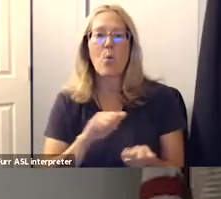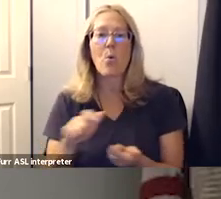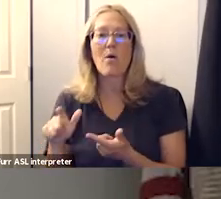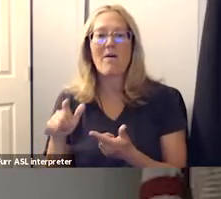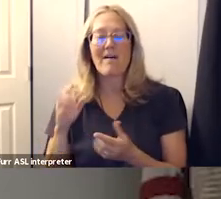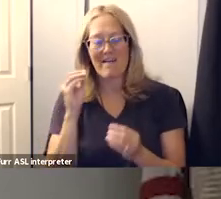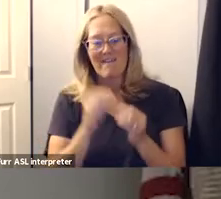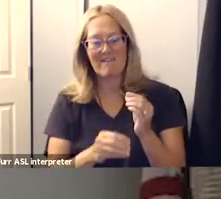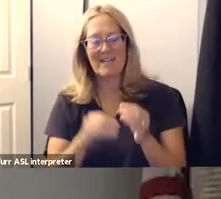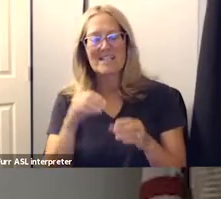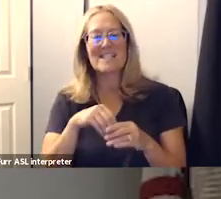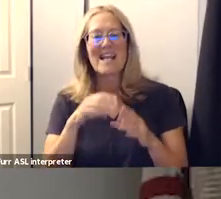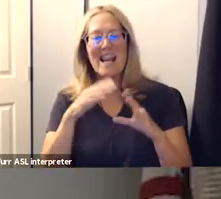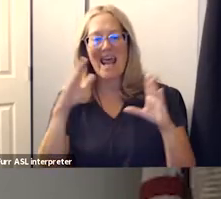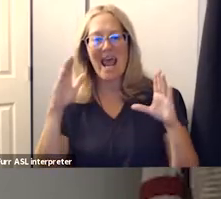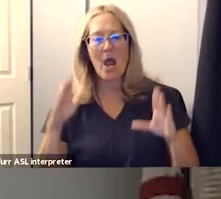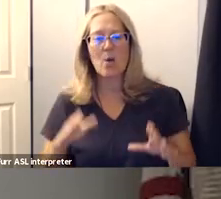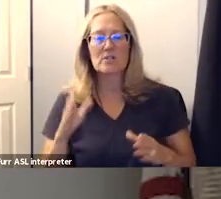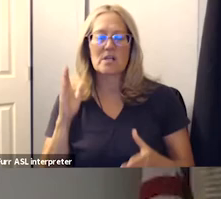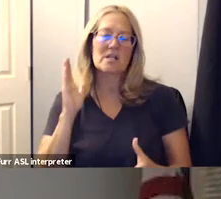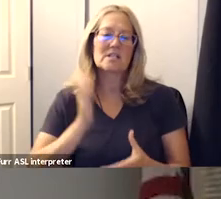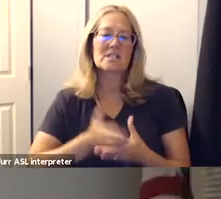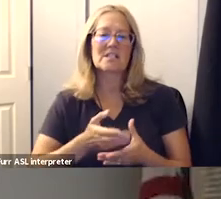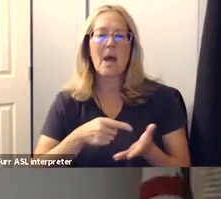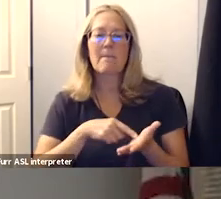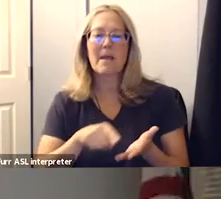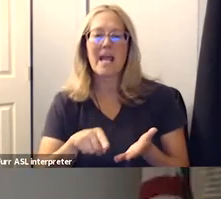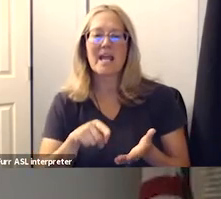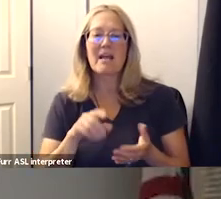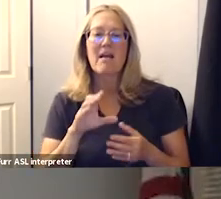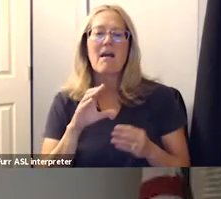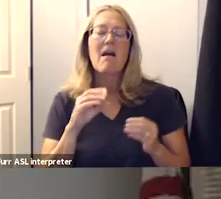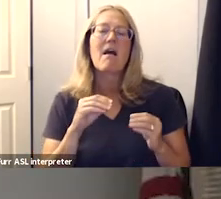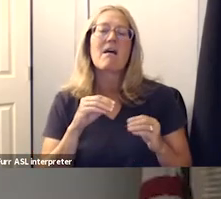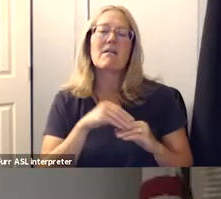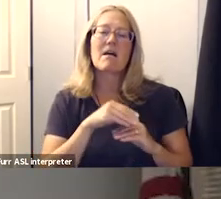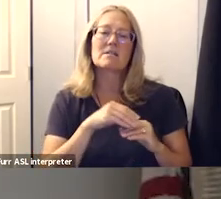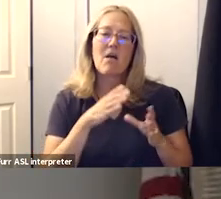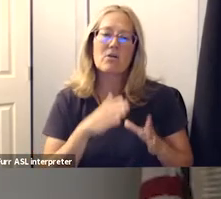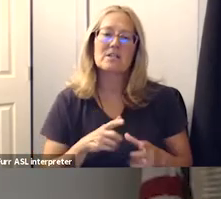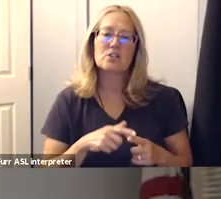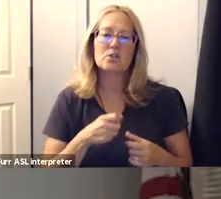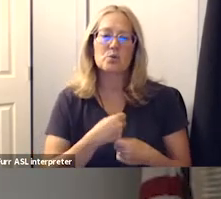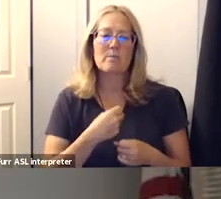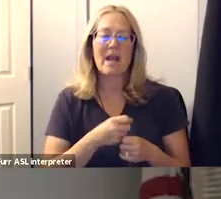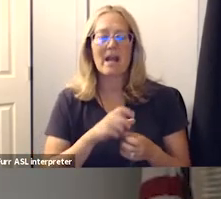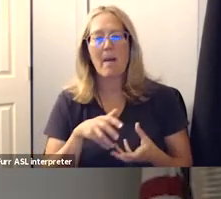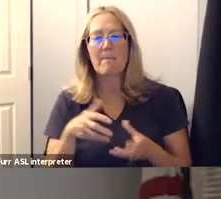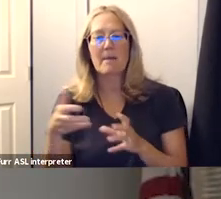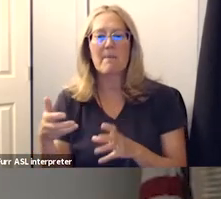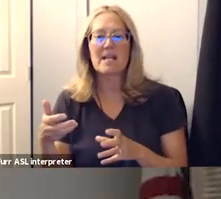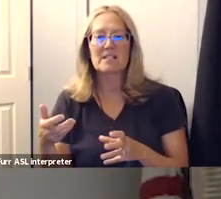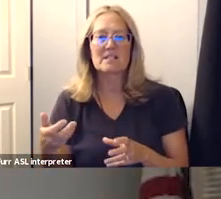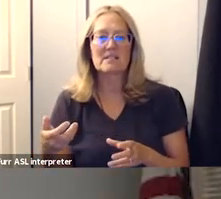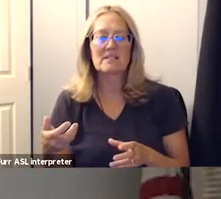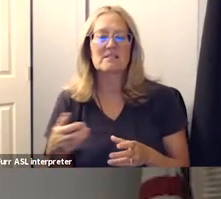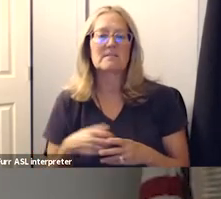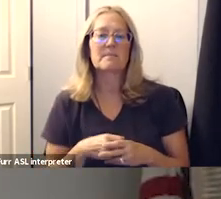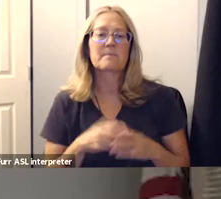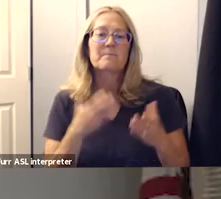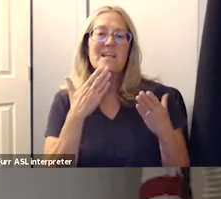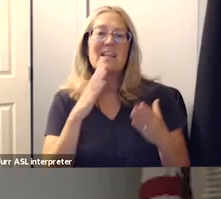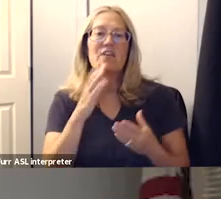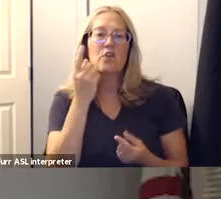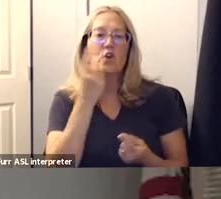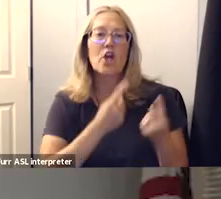this in-house stop paying consultants to make a bigger mess of things thank you for your consideration